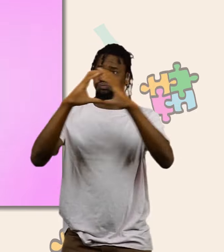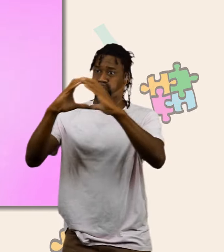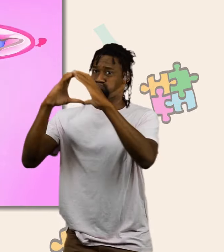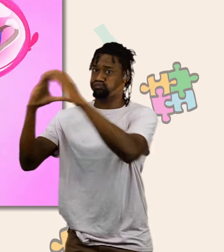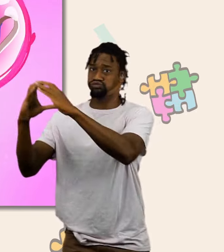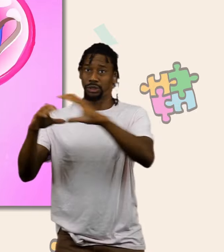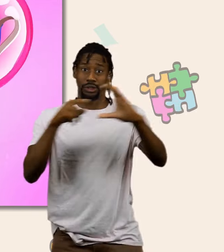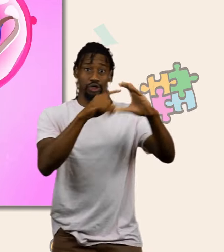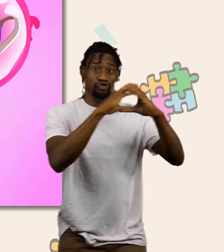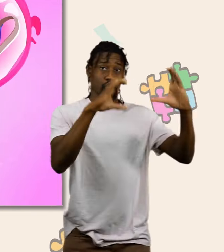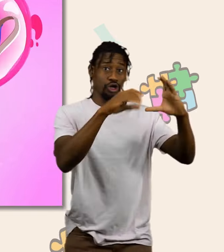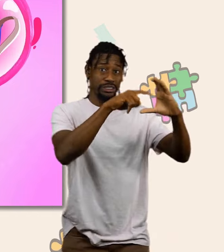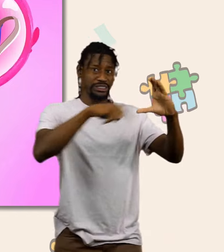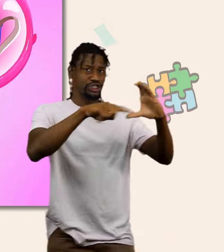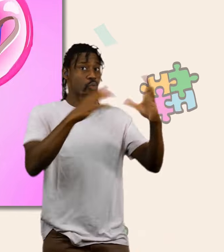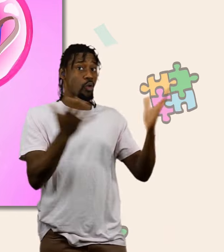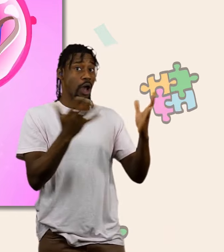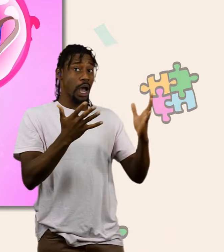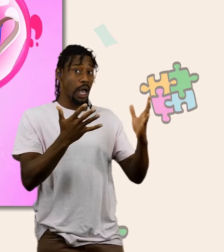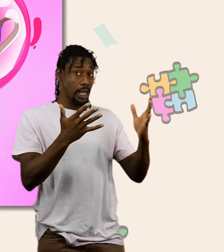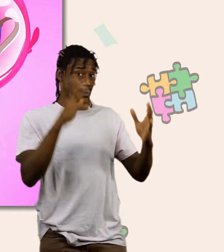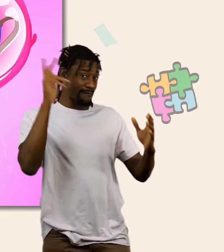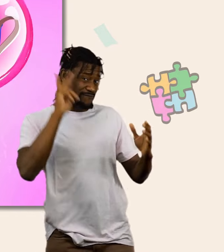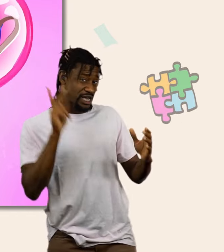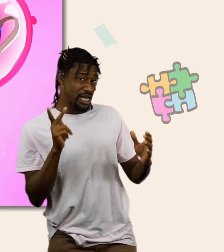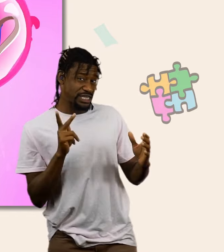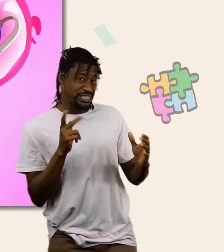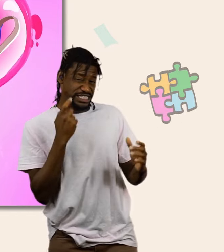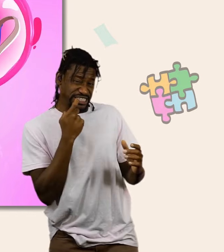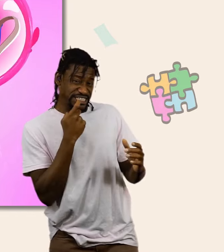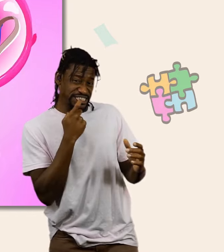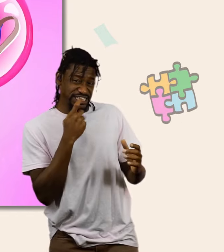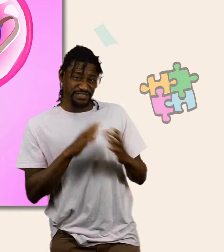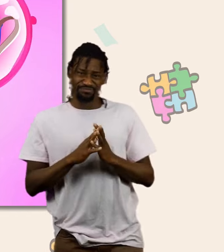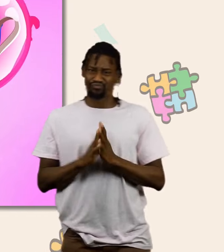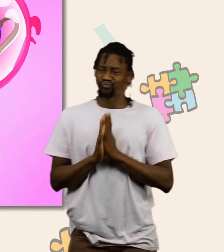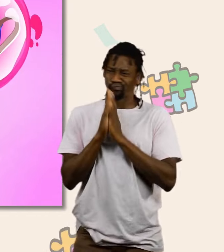Children, what should Groovy transform into to see Phoebe's teeth closer?